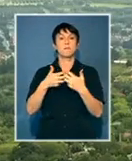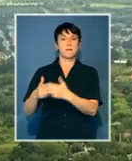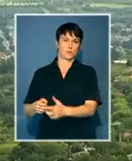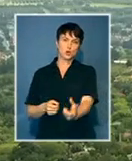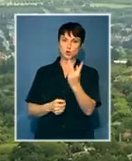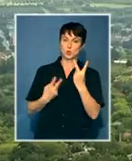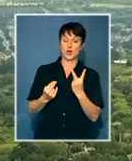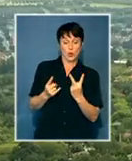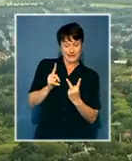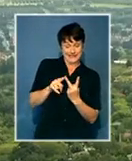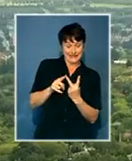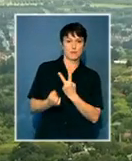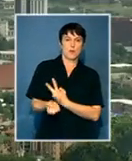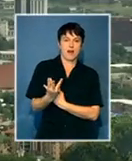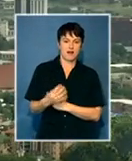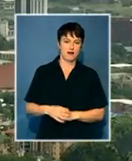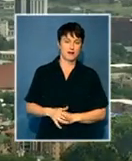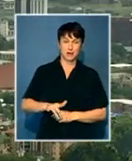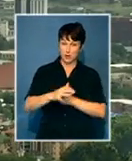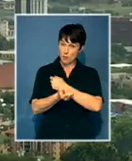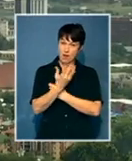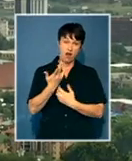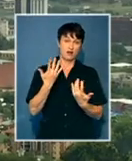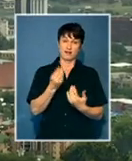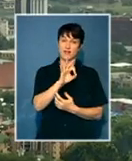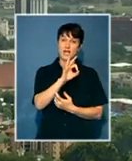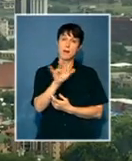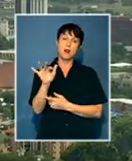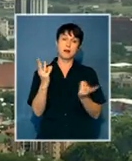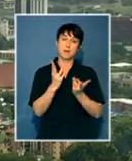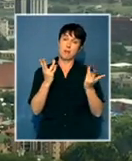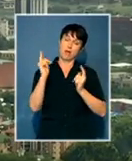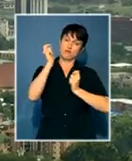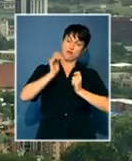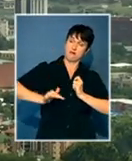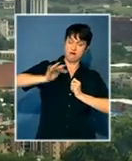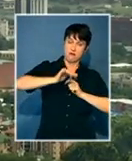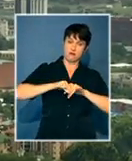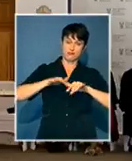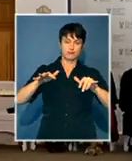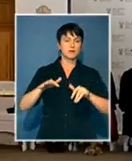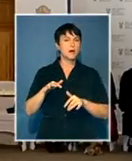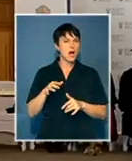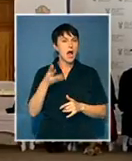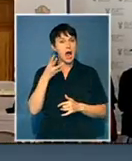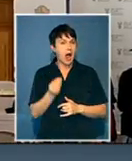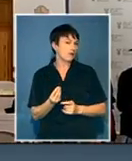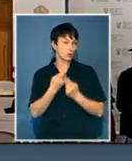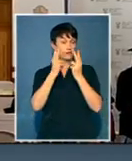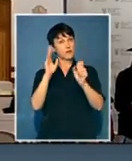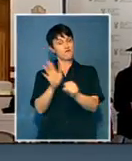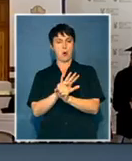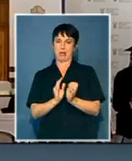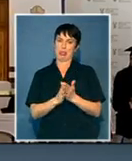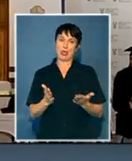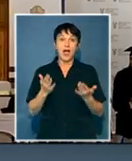Mpumalanga is a mainly rural province. With a population of over 3 million, it has been without a fully-fledged university. This